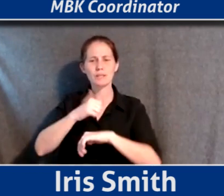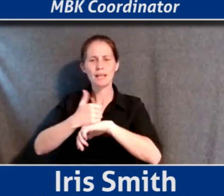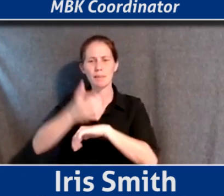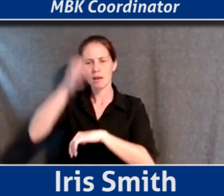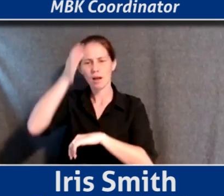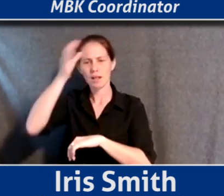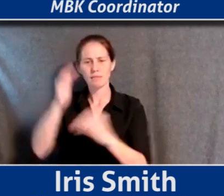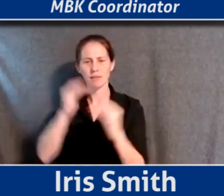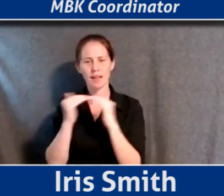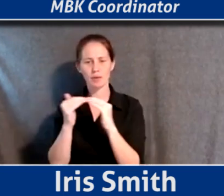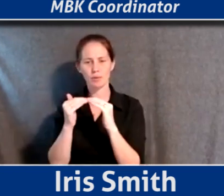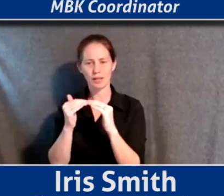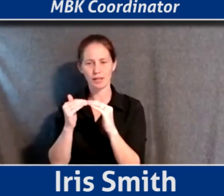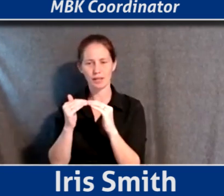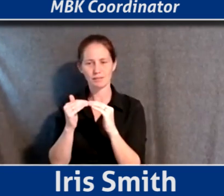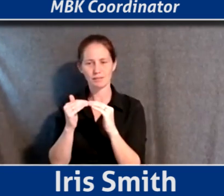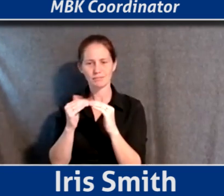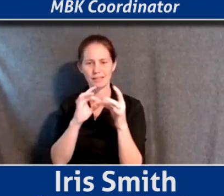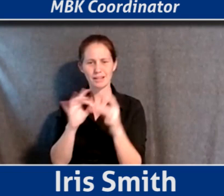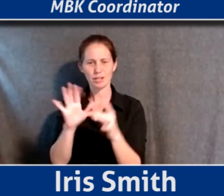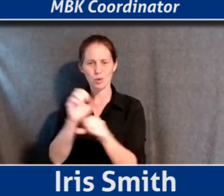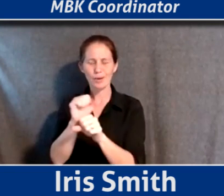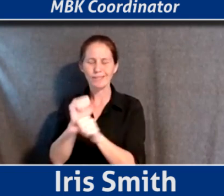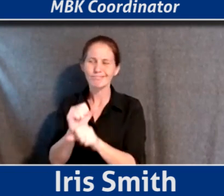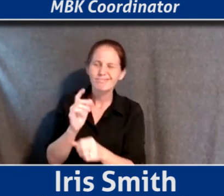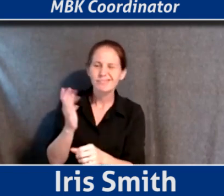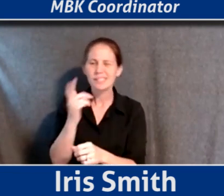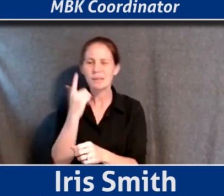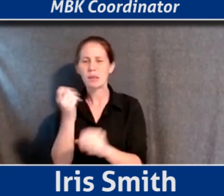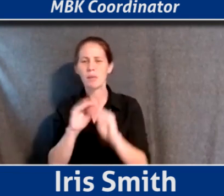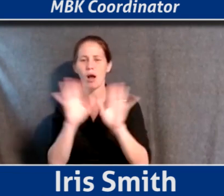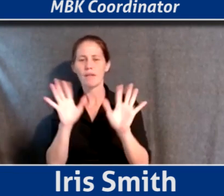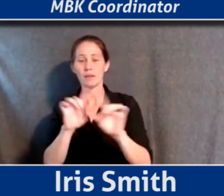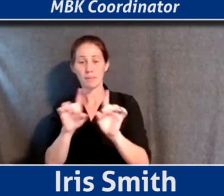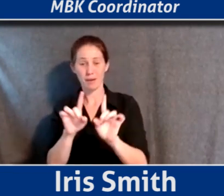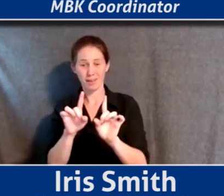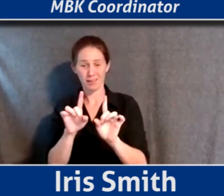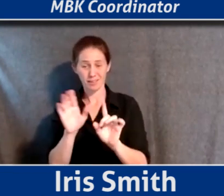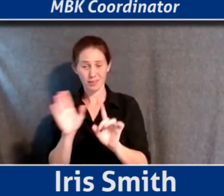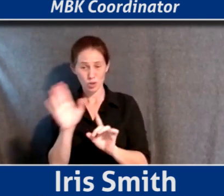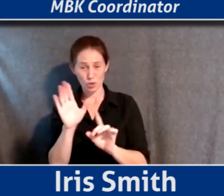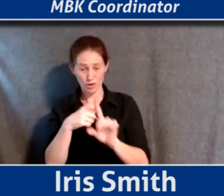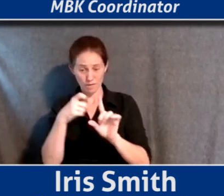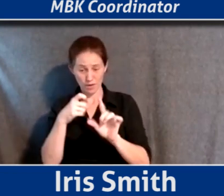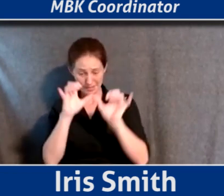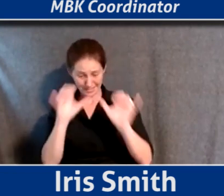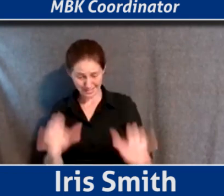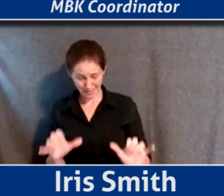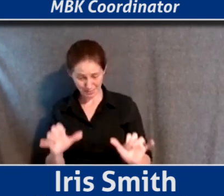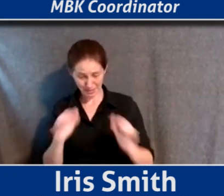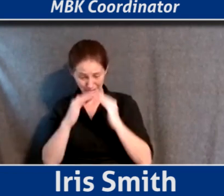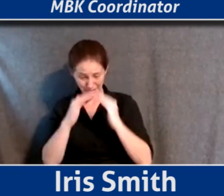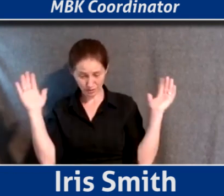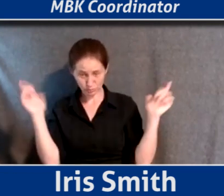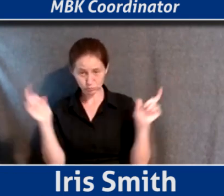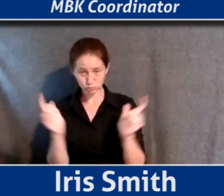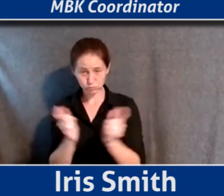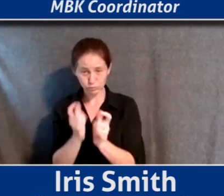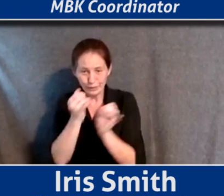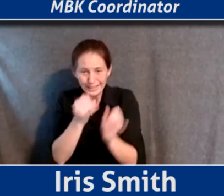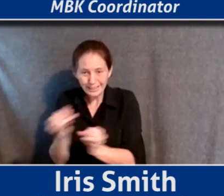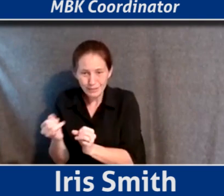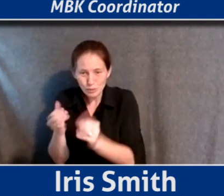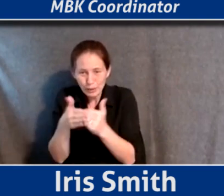equity, given the work that you do. It might seem kind of obvious at first glance, but I mean, you're all the way from the systemic level down to individual neighbors.